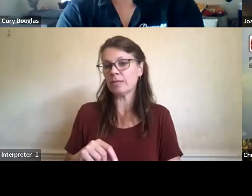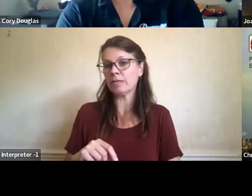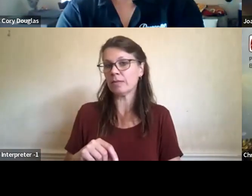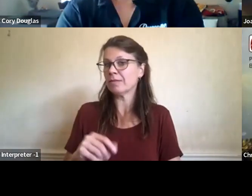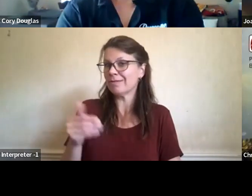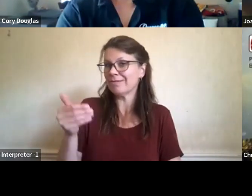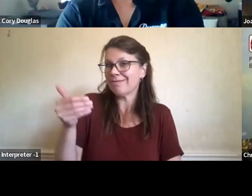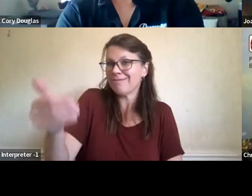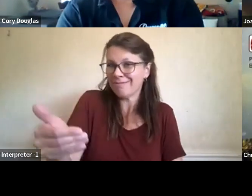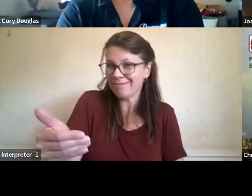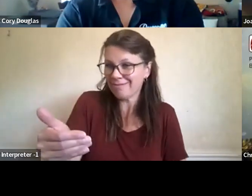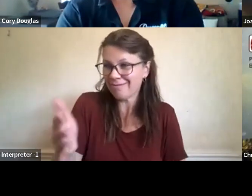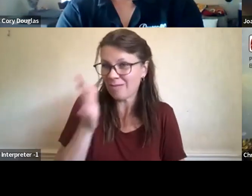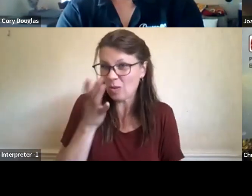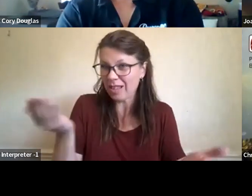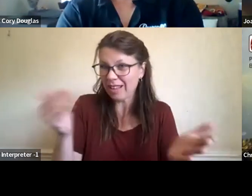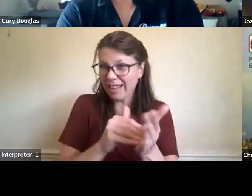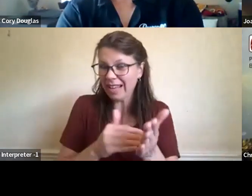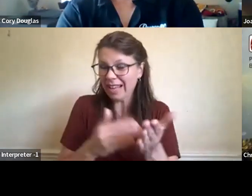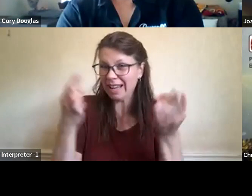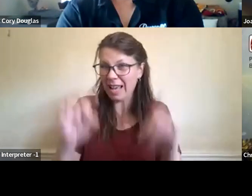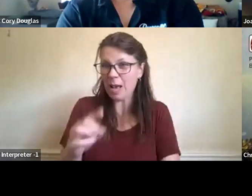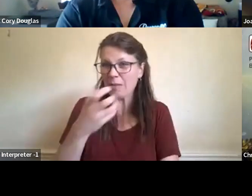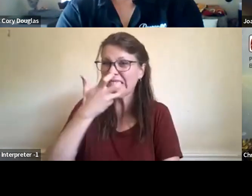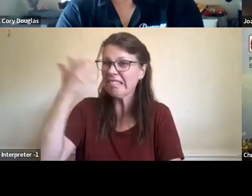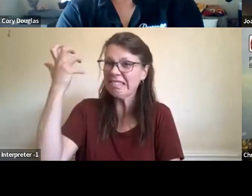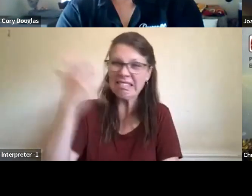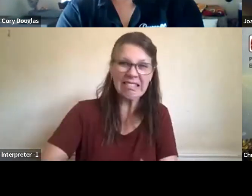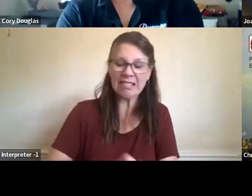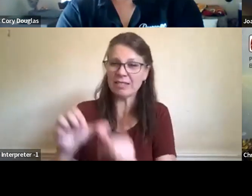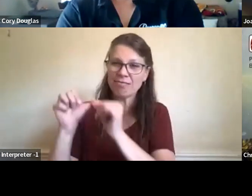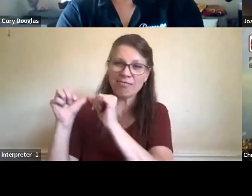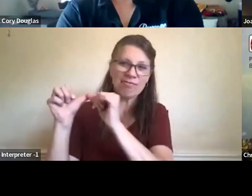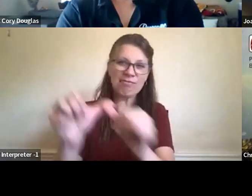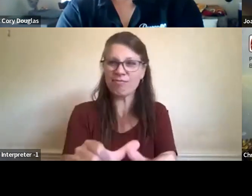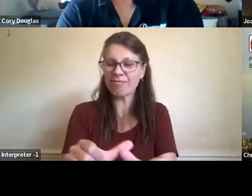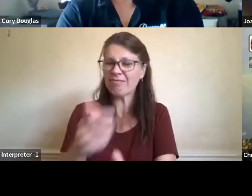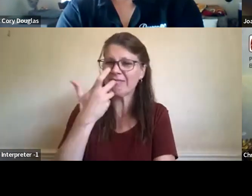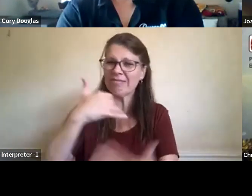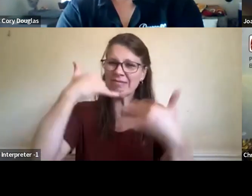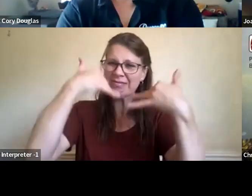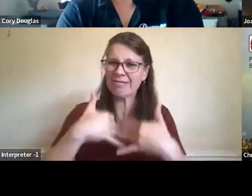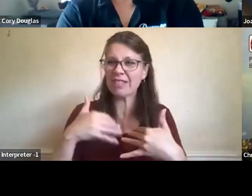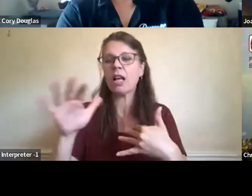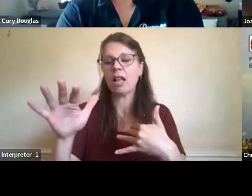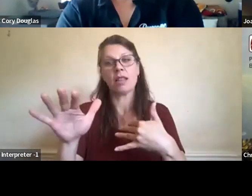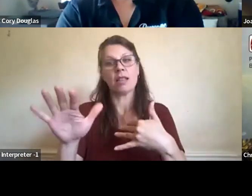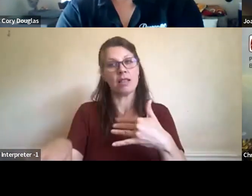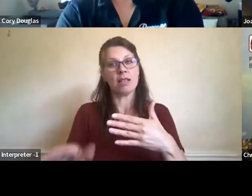heat dome. And so that's an indication of the issues that we've been facing lately.